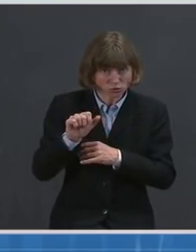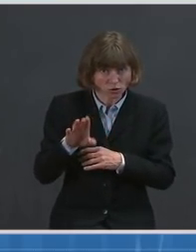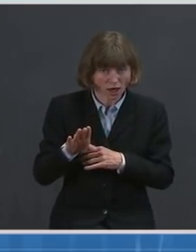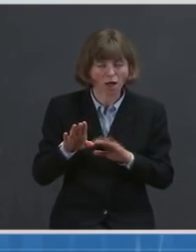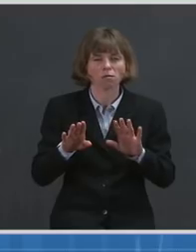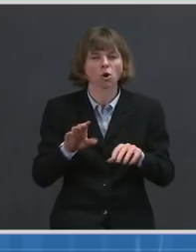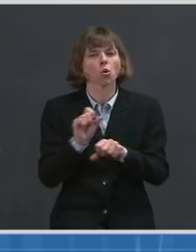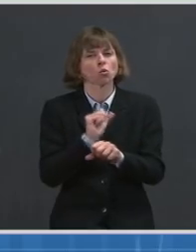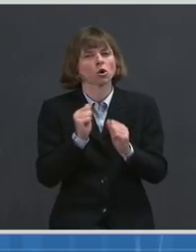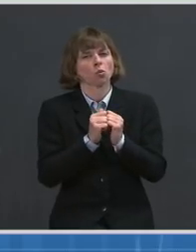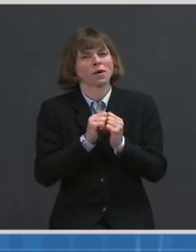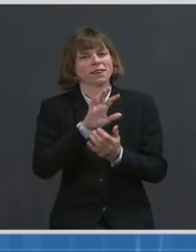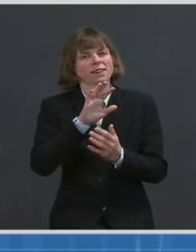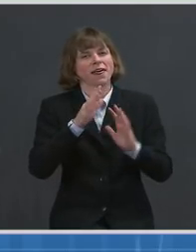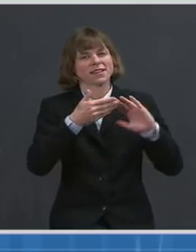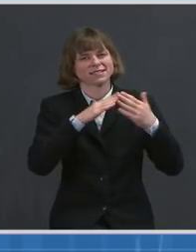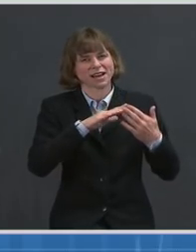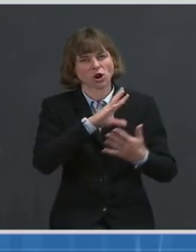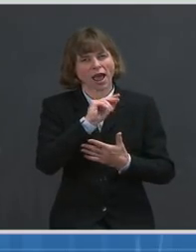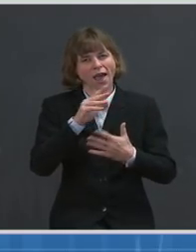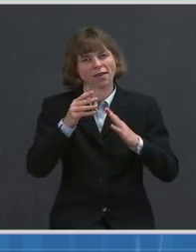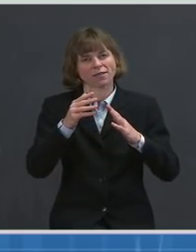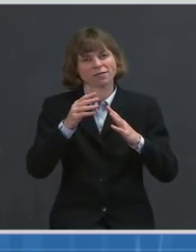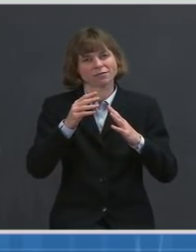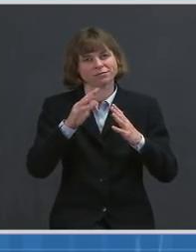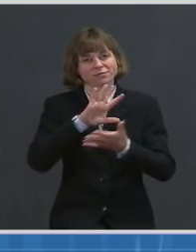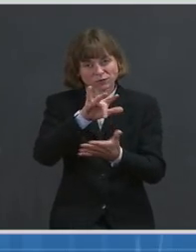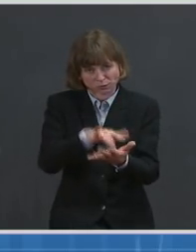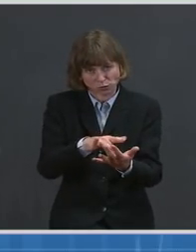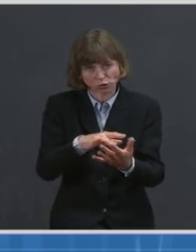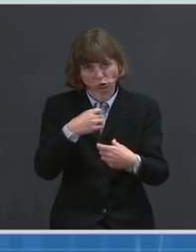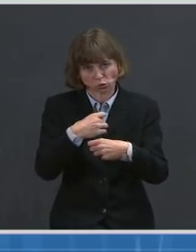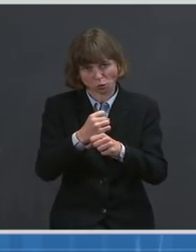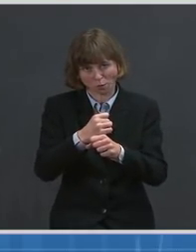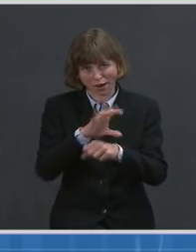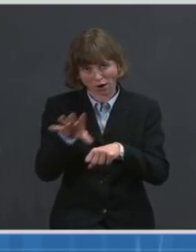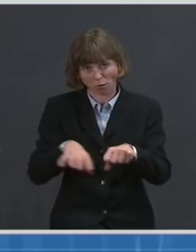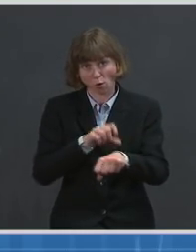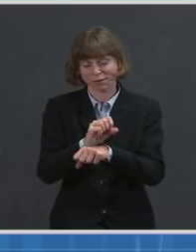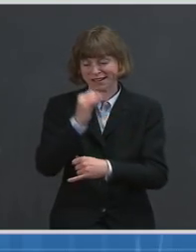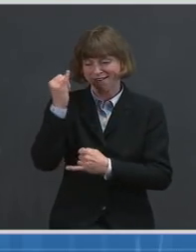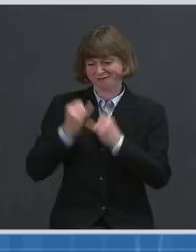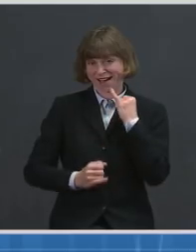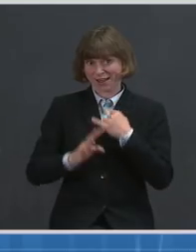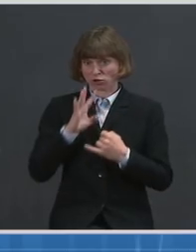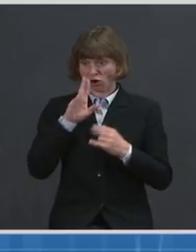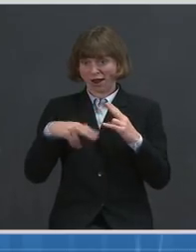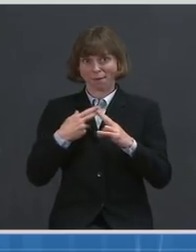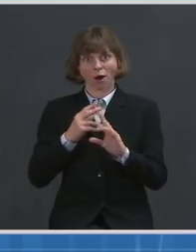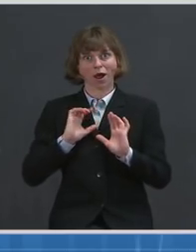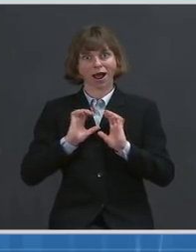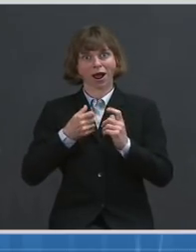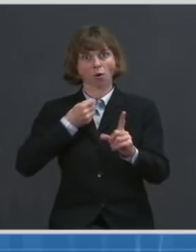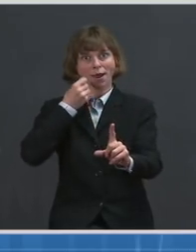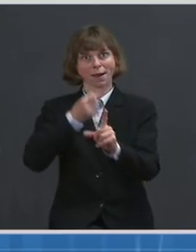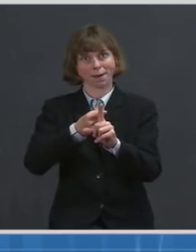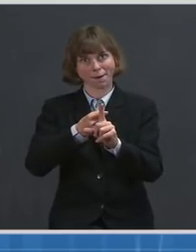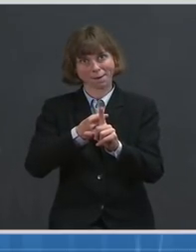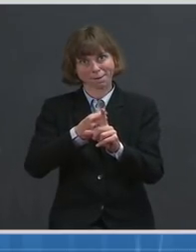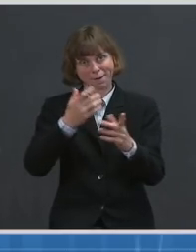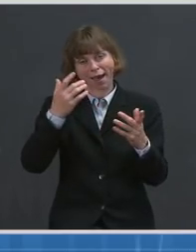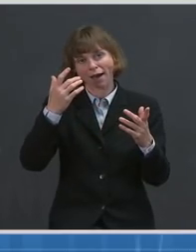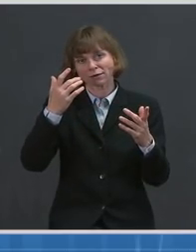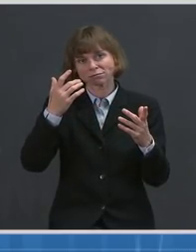community to assist them in making appointments. Finally, as we're talking about the impacts of this pandemic has had on children's and